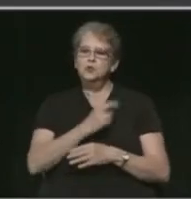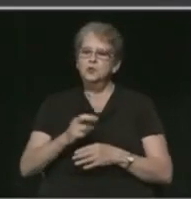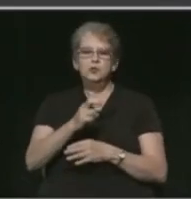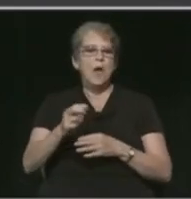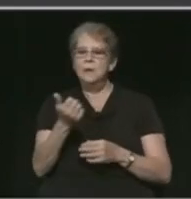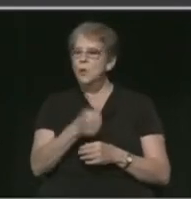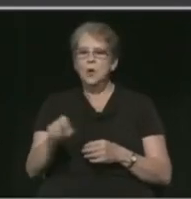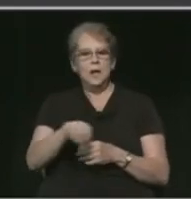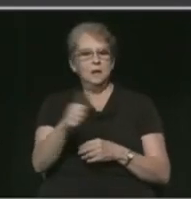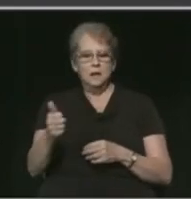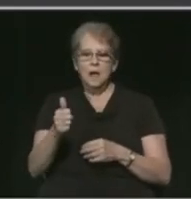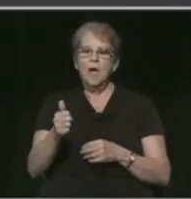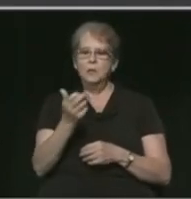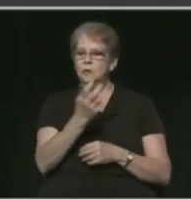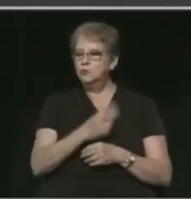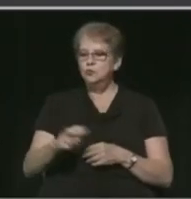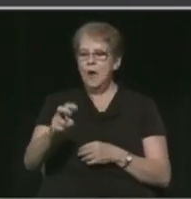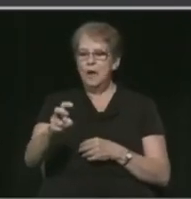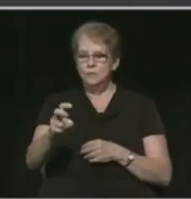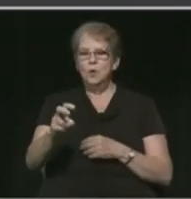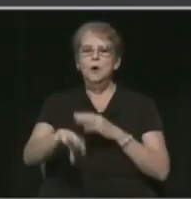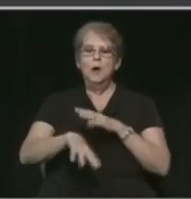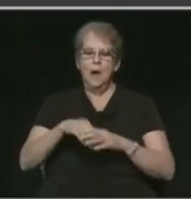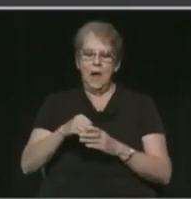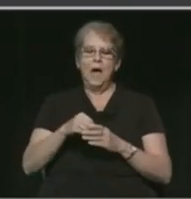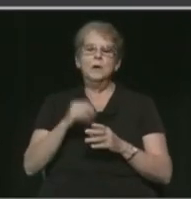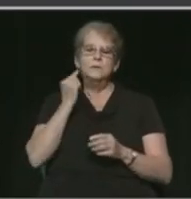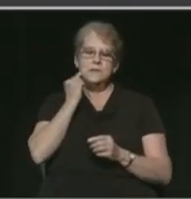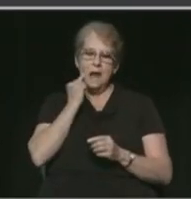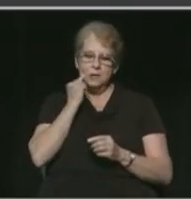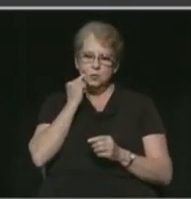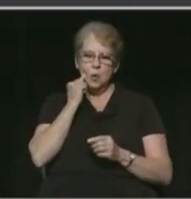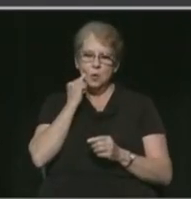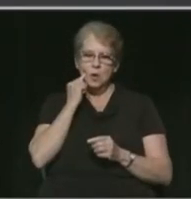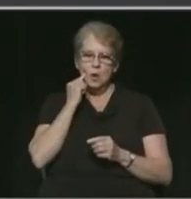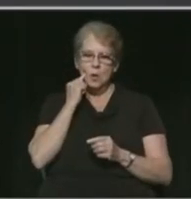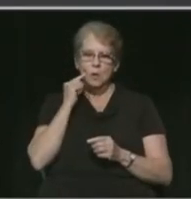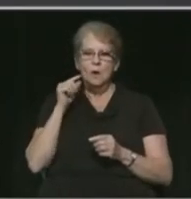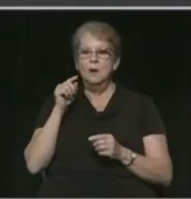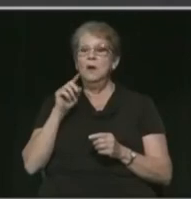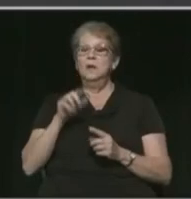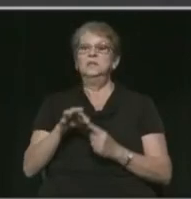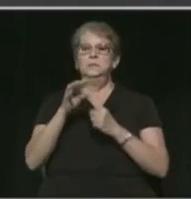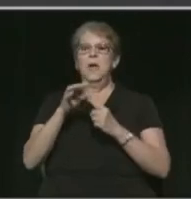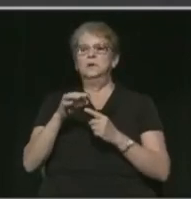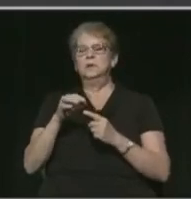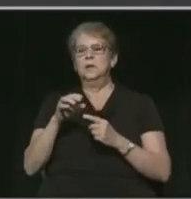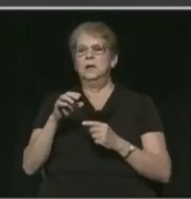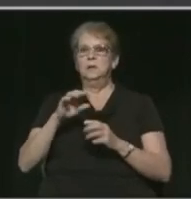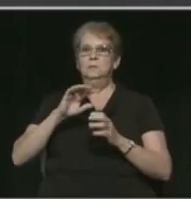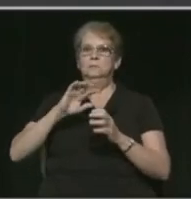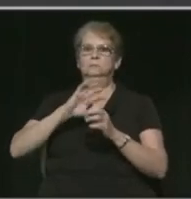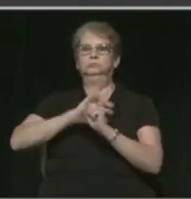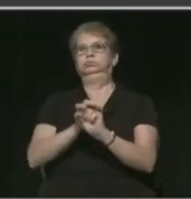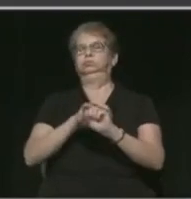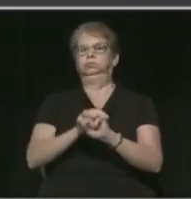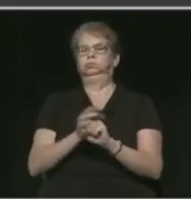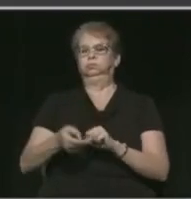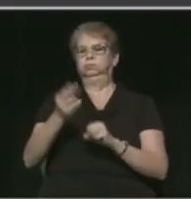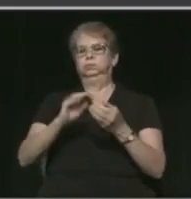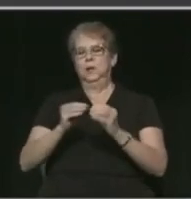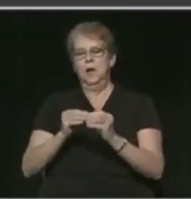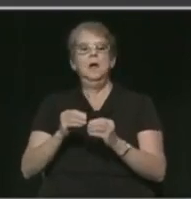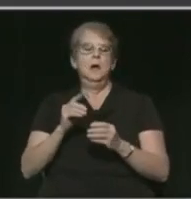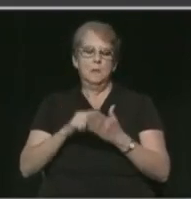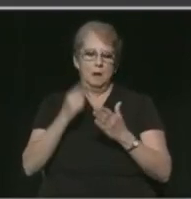any other travel outside of the outside of San Antonio to one of these hot spots. But I think you're going to see more of those